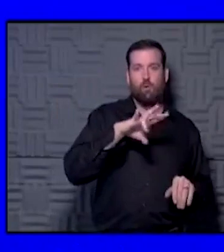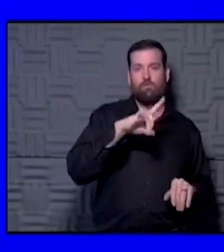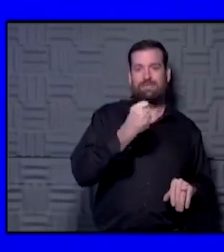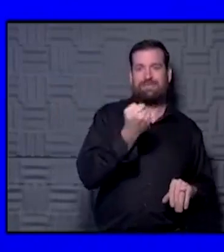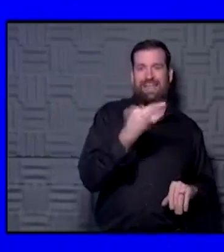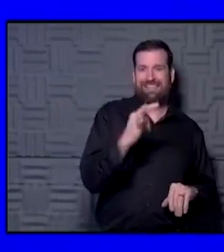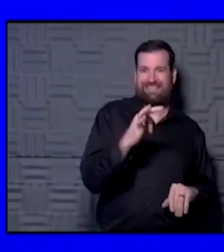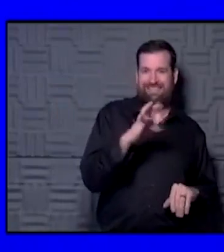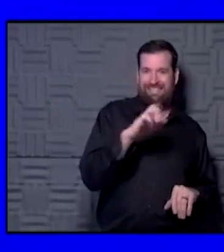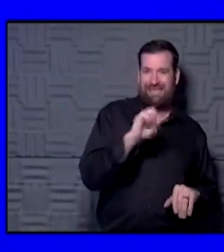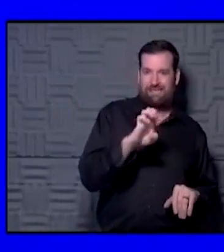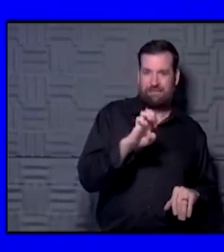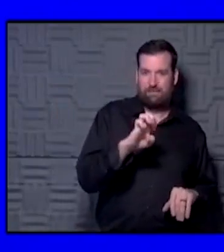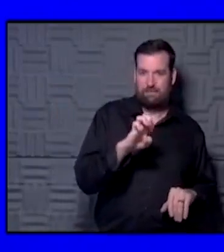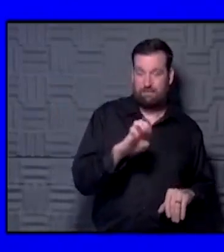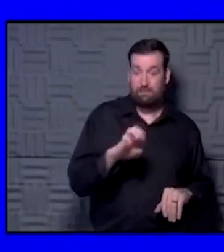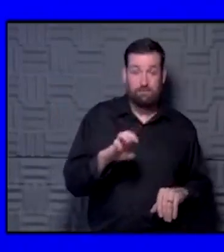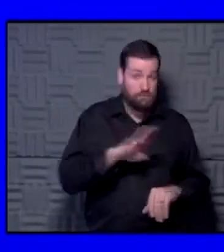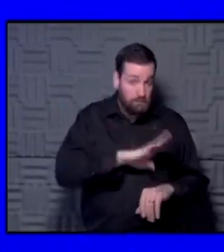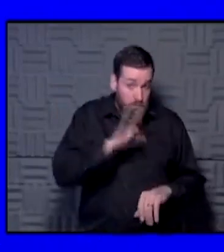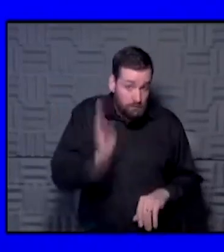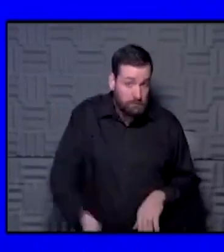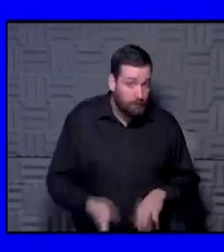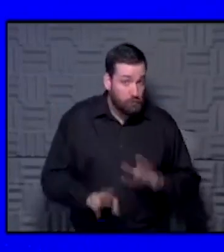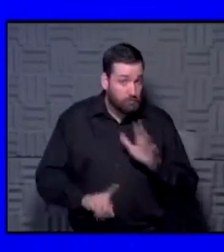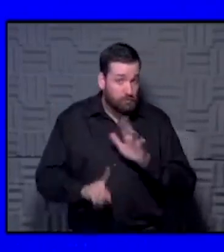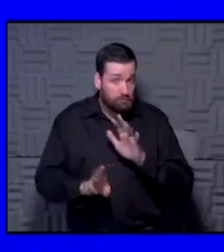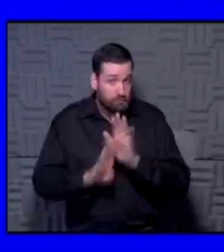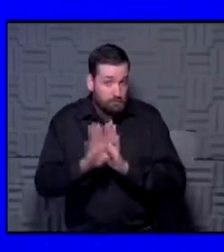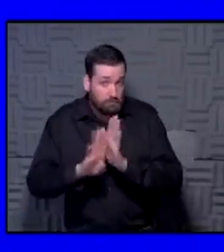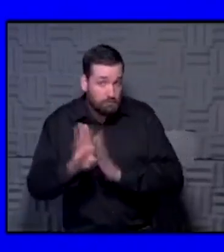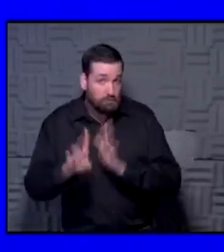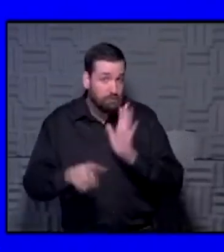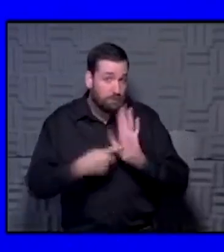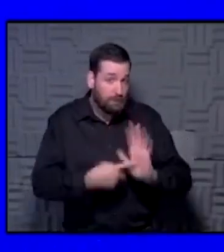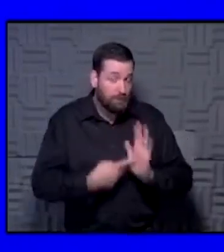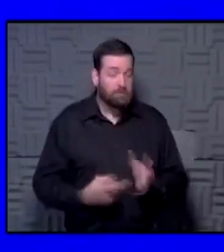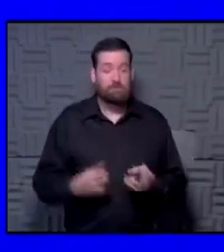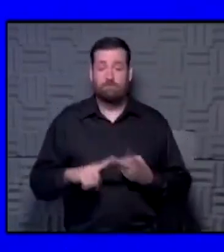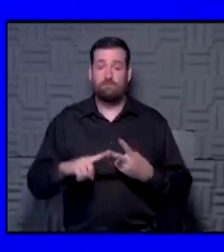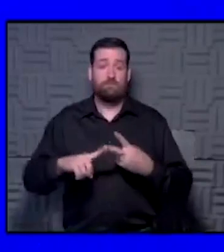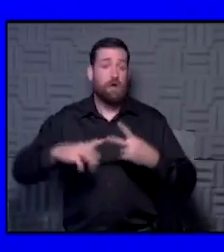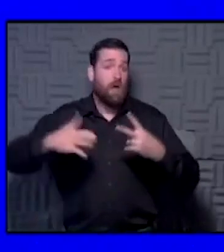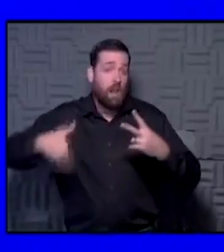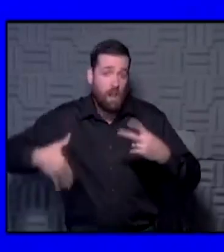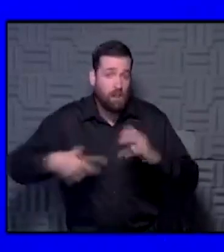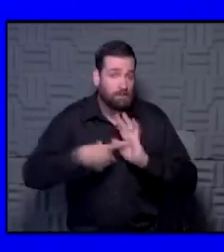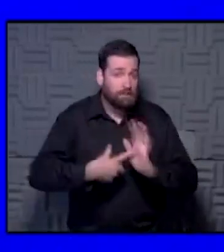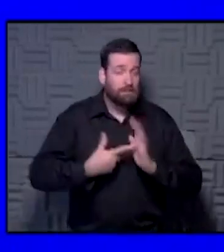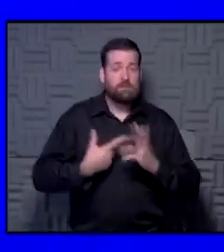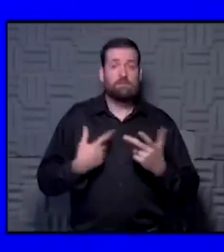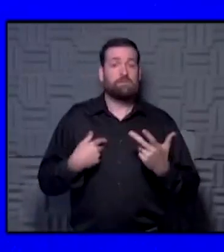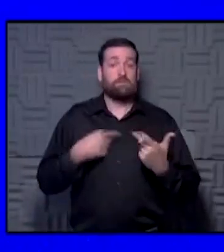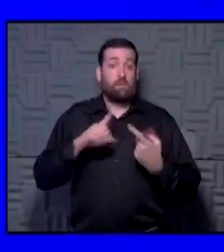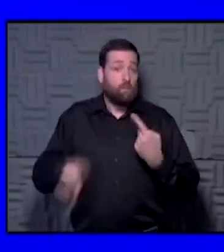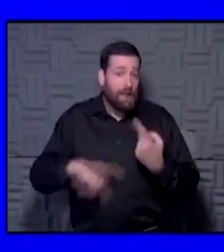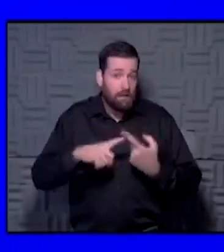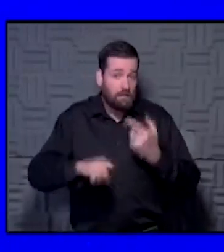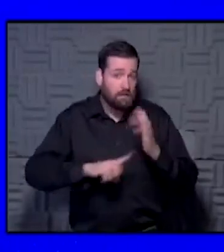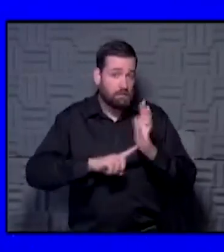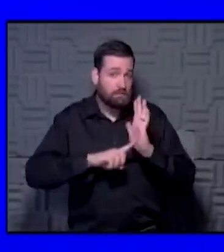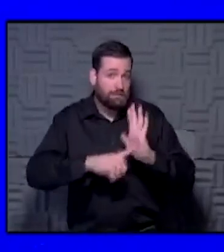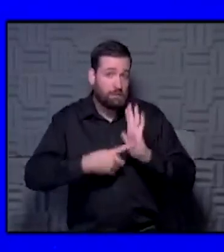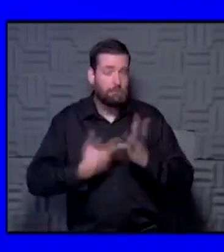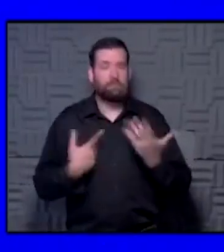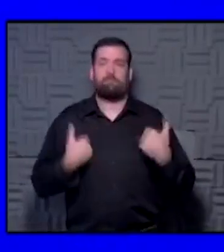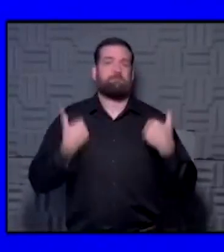case. We don't know if you will never develop symptoms. We don't know if you are just pre-symptomatic or when you will develop symptoms within